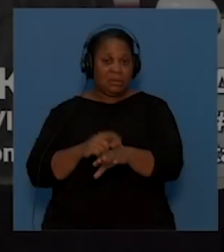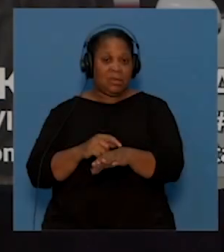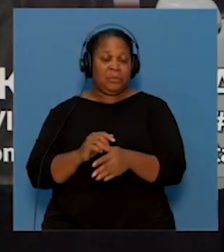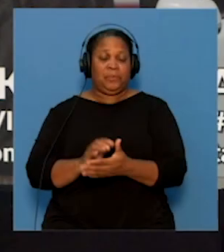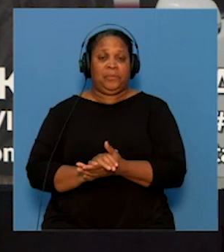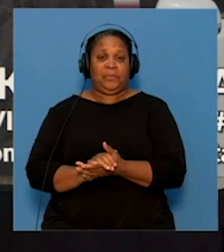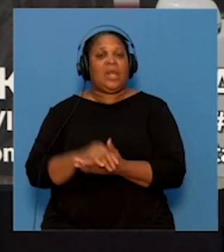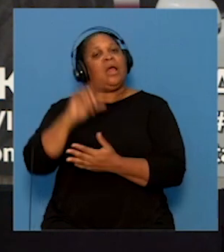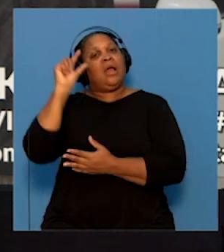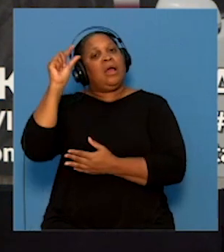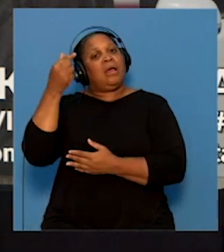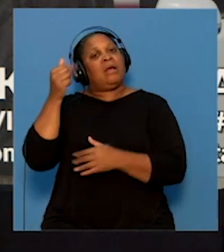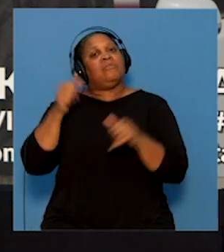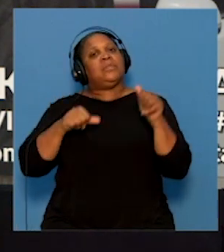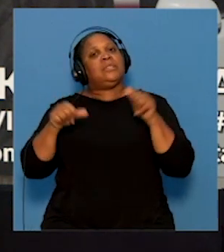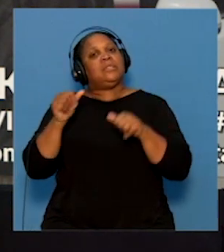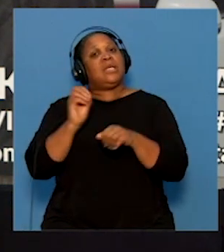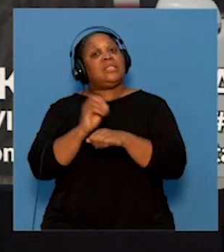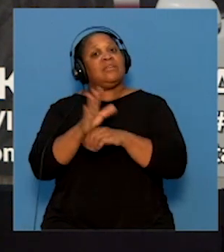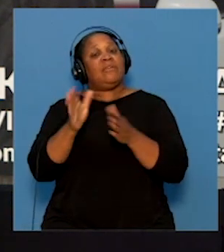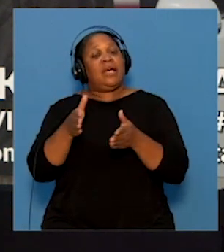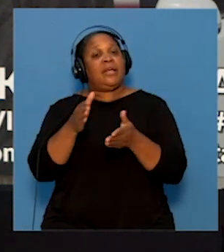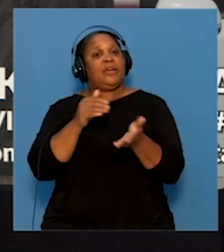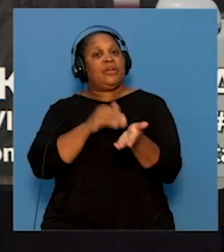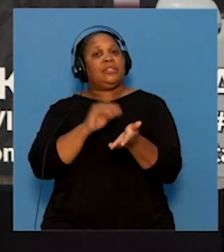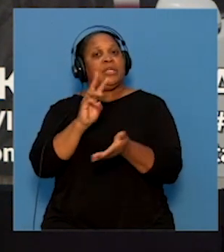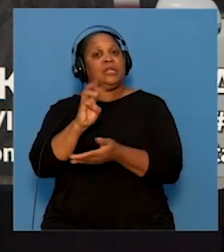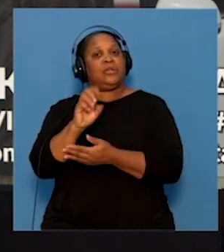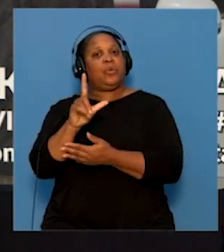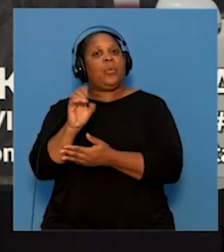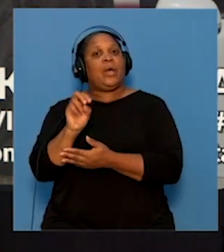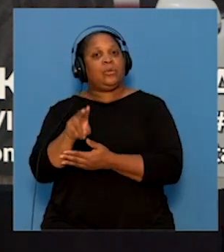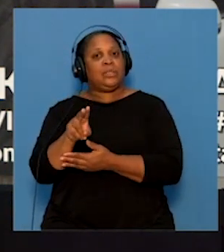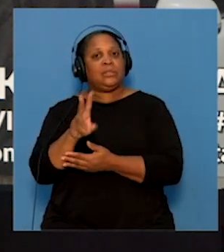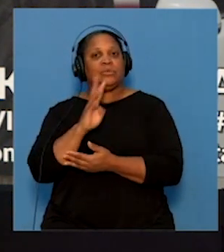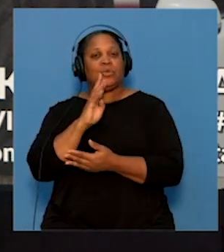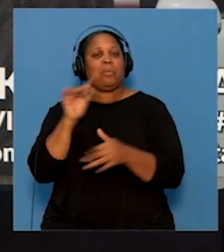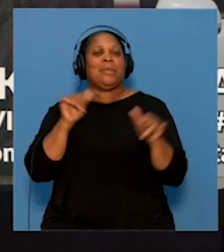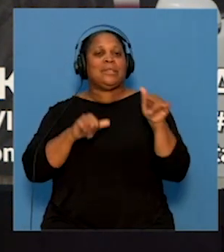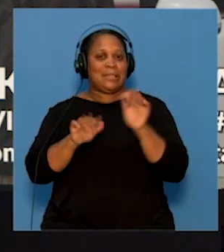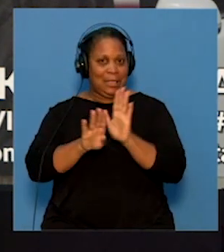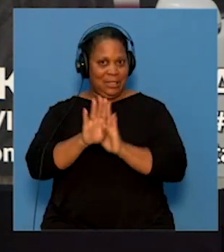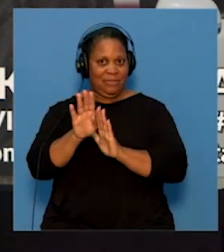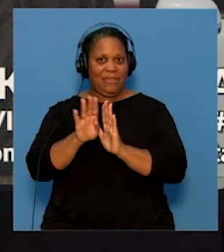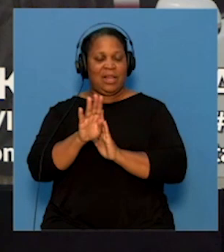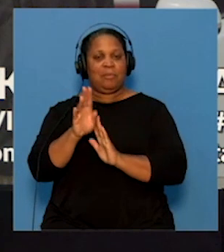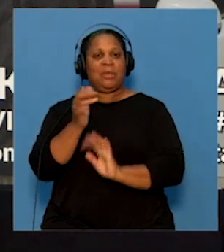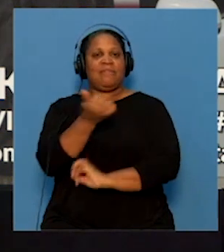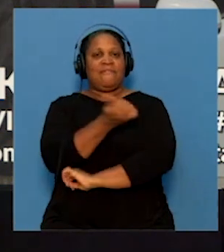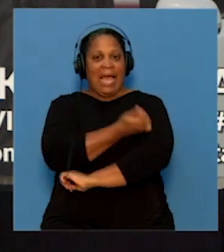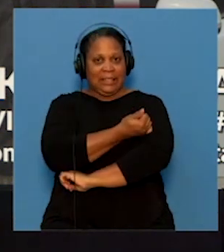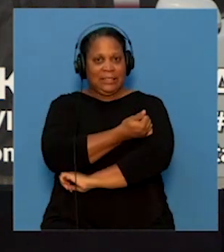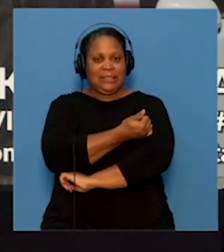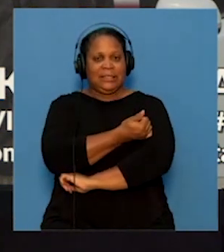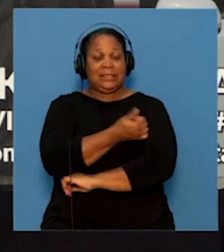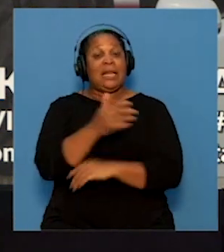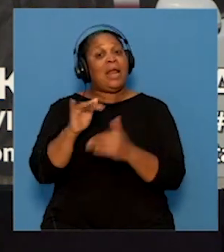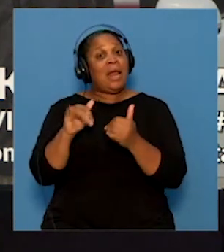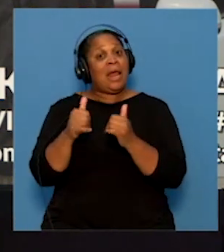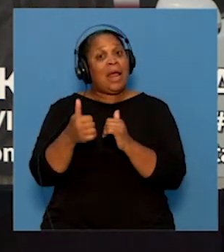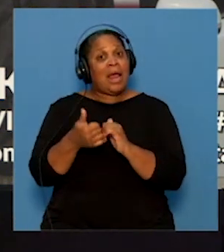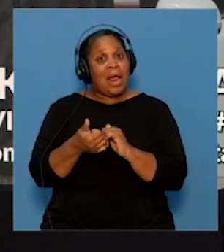The government's science advisor, Dr. Karika Weldon, will now speak about the science and development of the vaccine, how